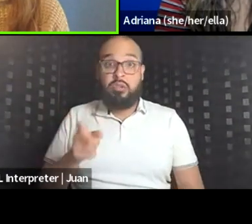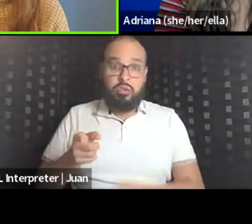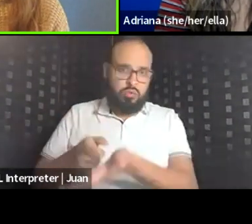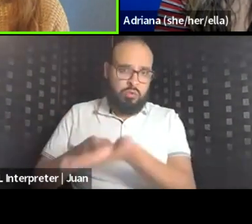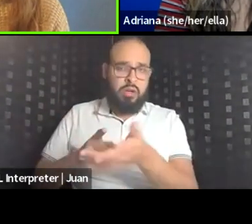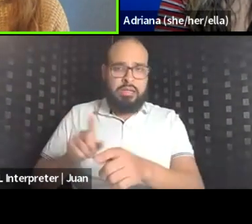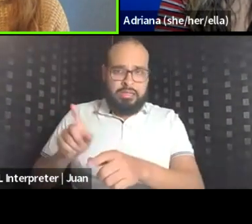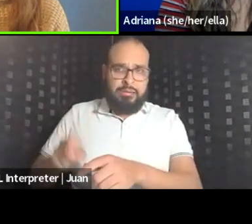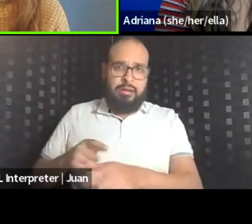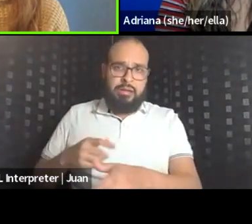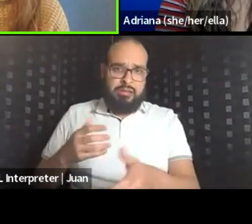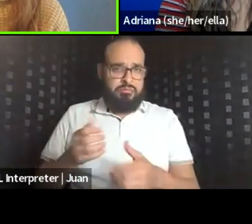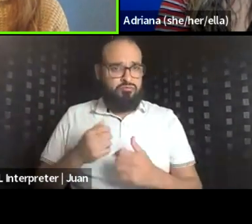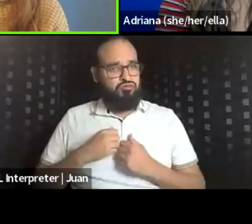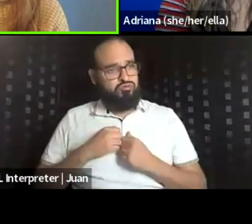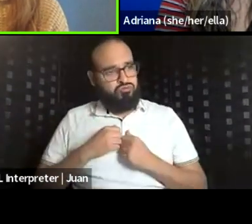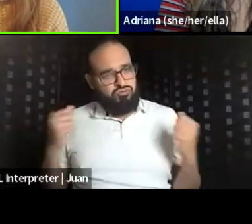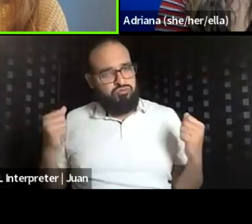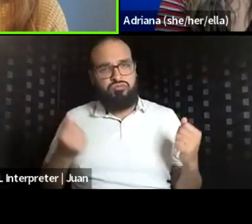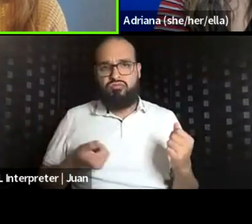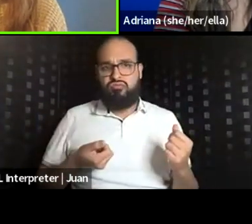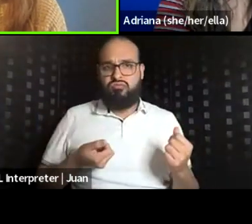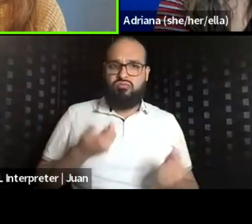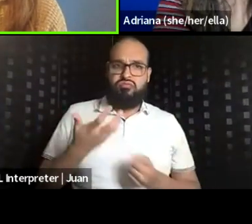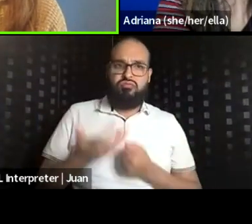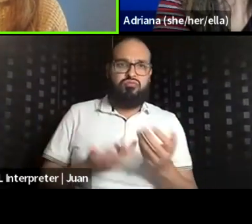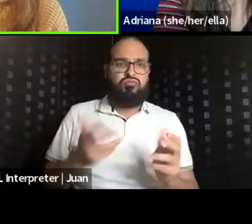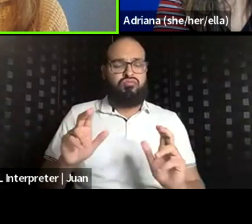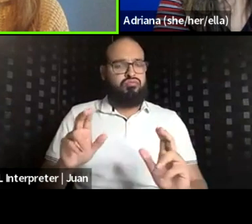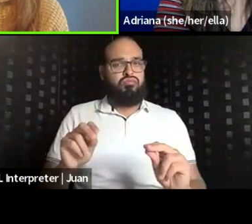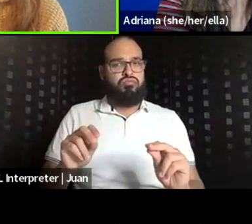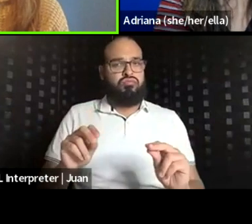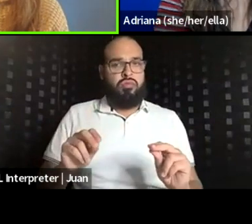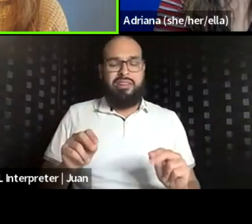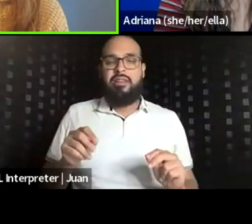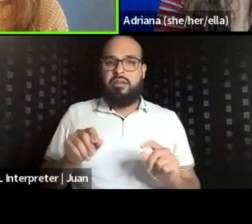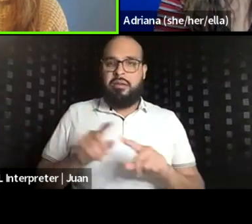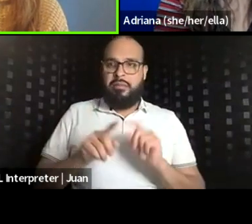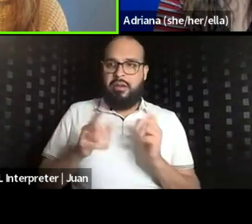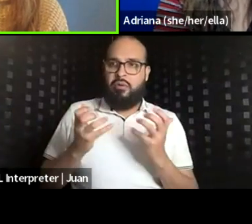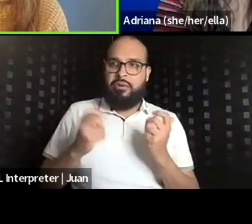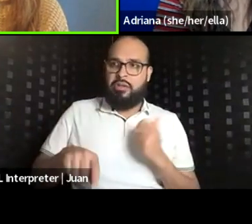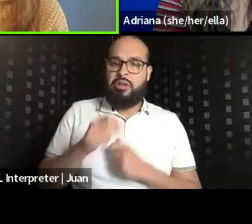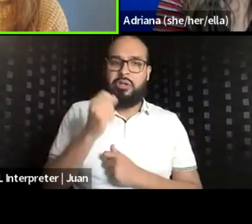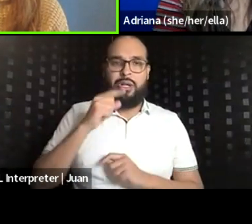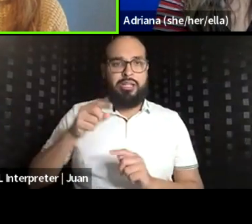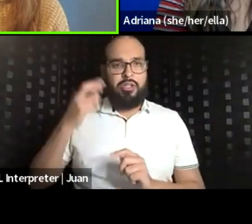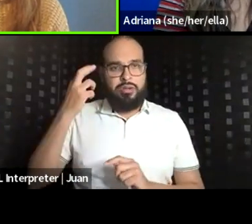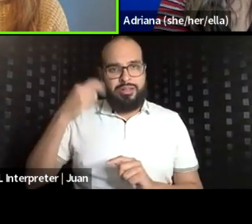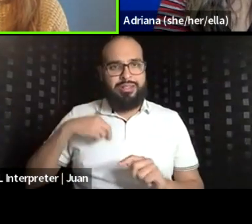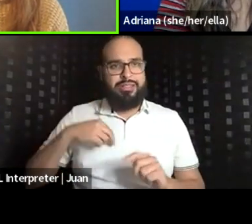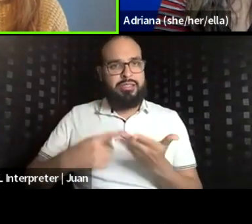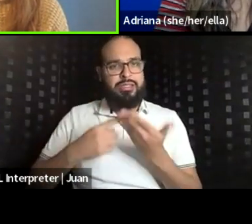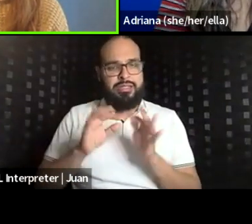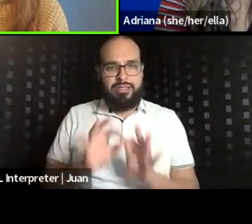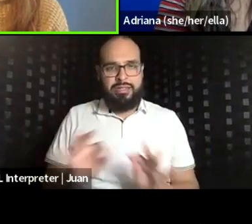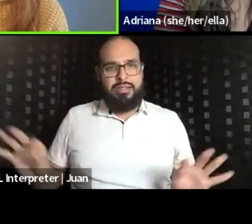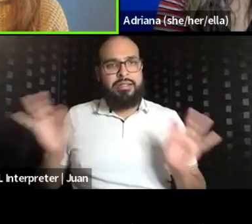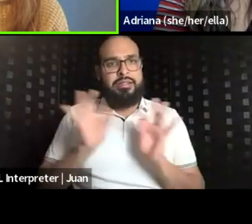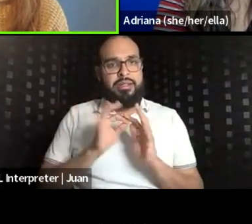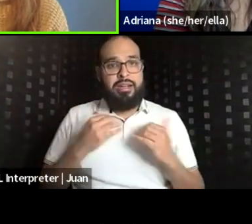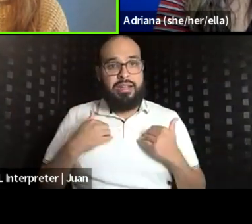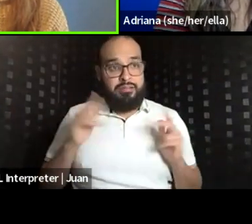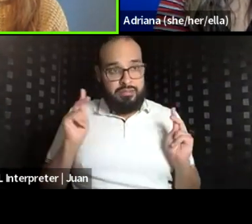pass on to you to understand this is, this is why this conversation matters is because there are folks who need